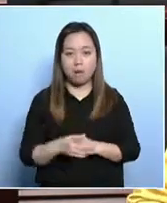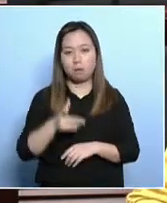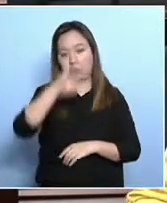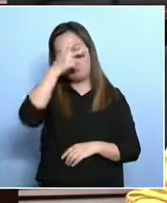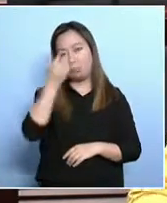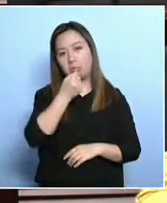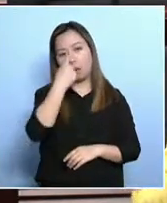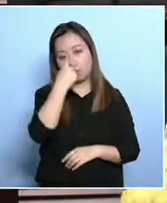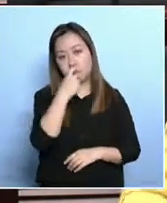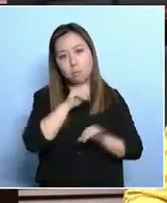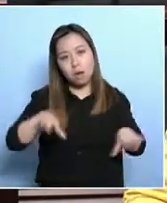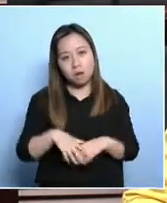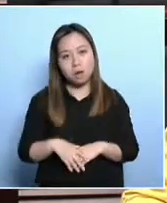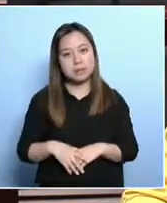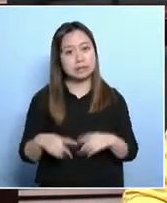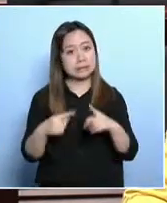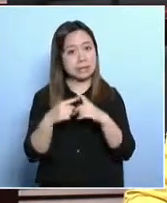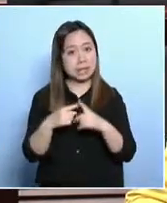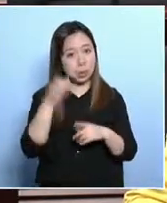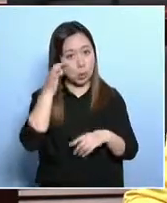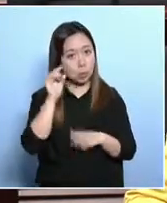Now, previously, a